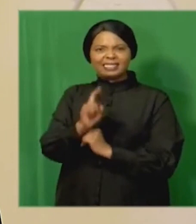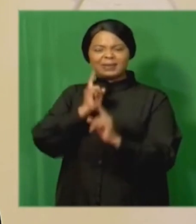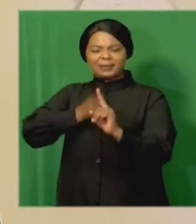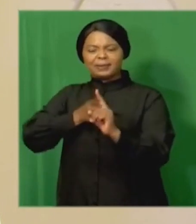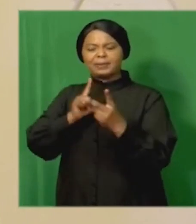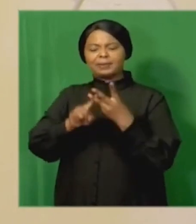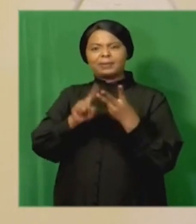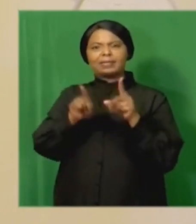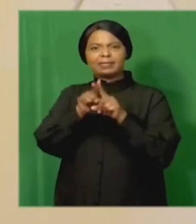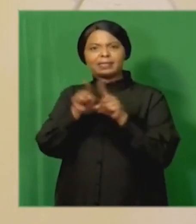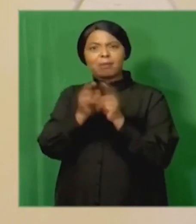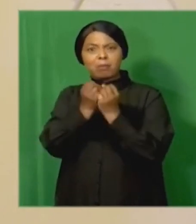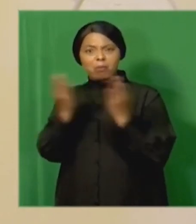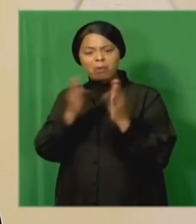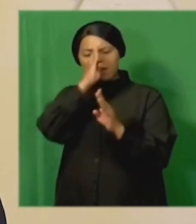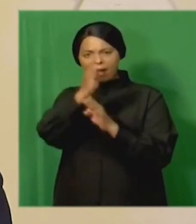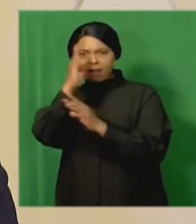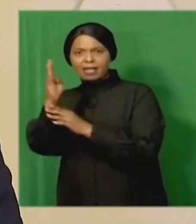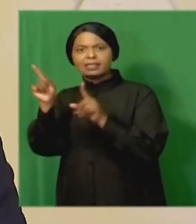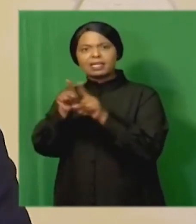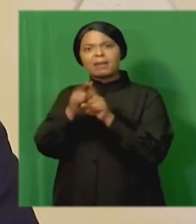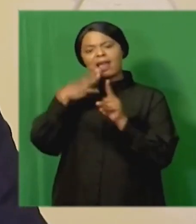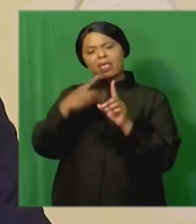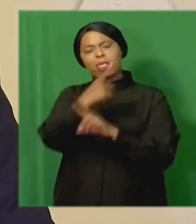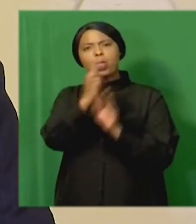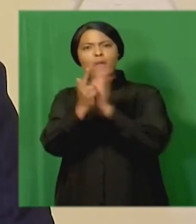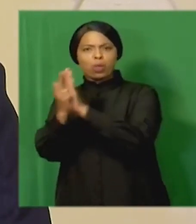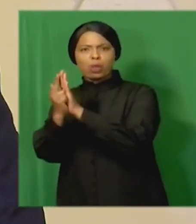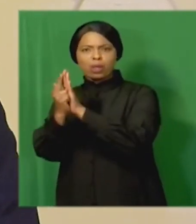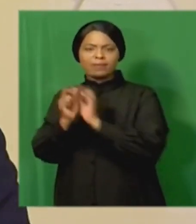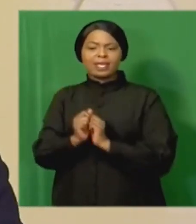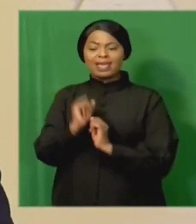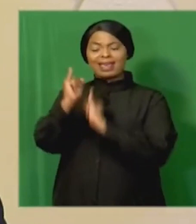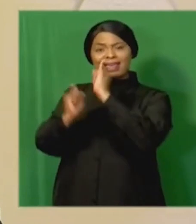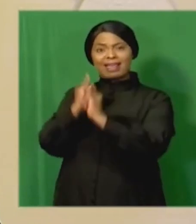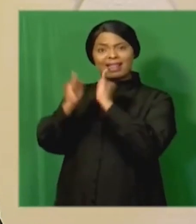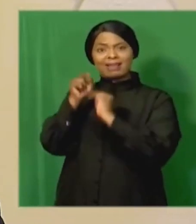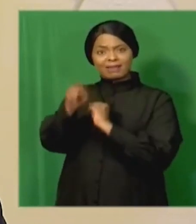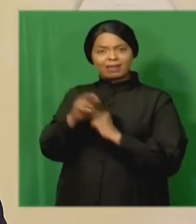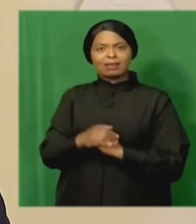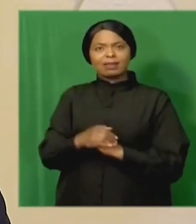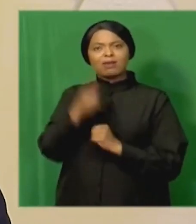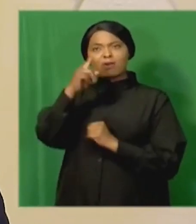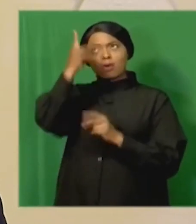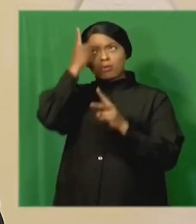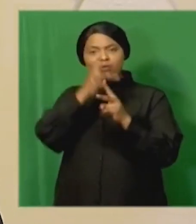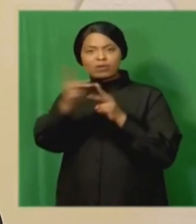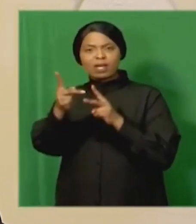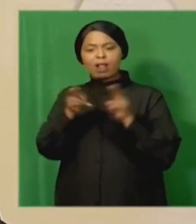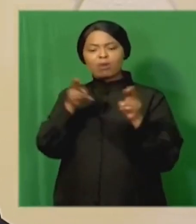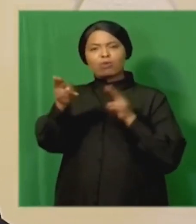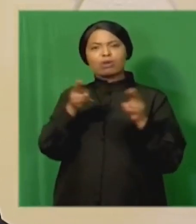delinquency of directors and other misconduct. 11 were referrals to professional and regulatory